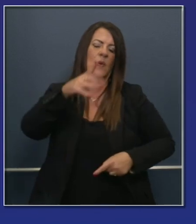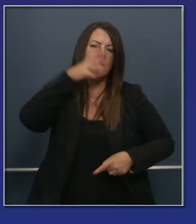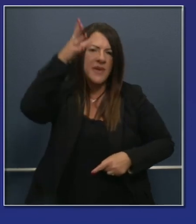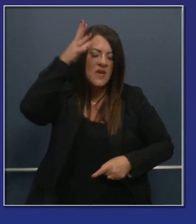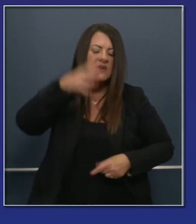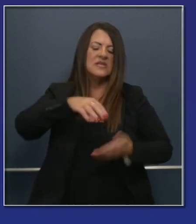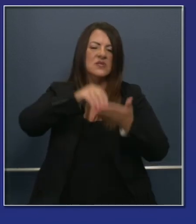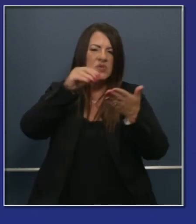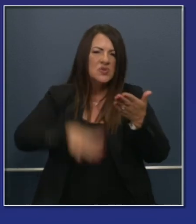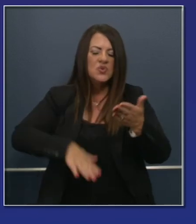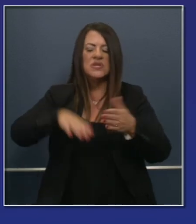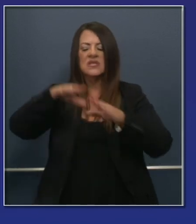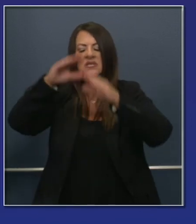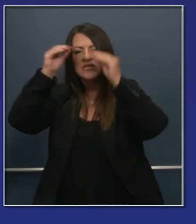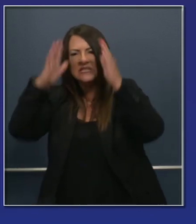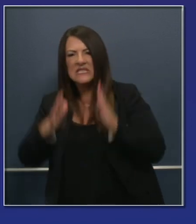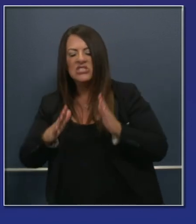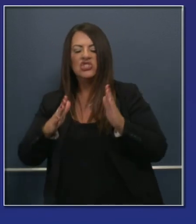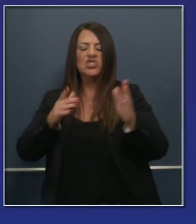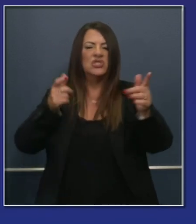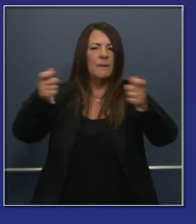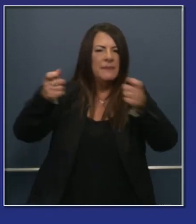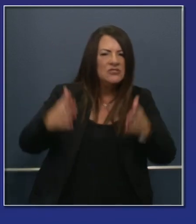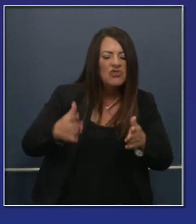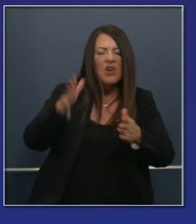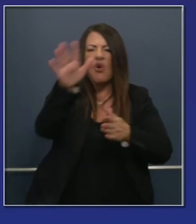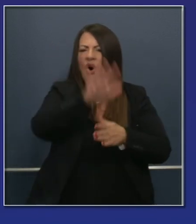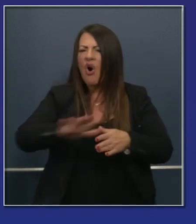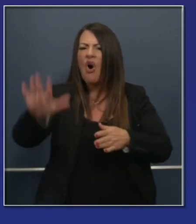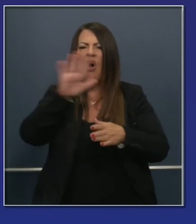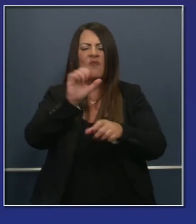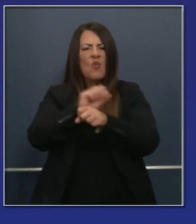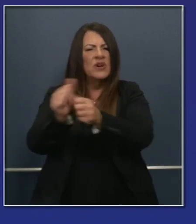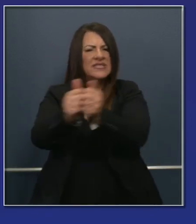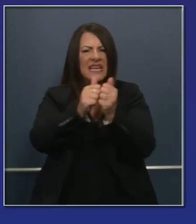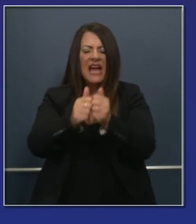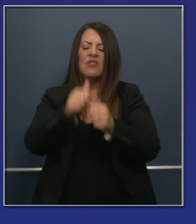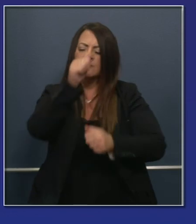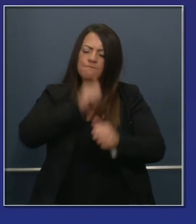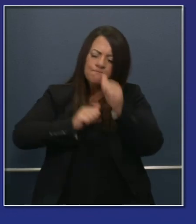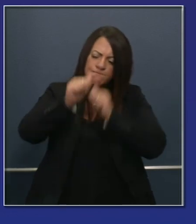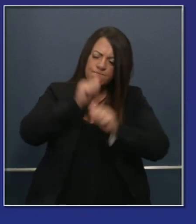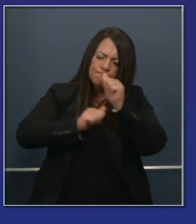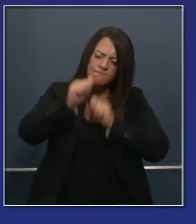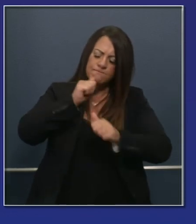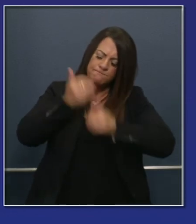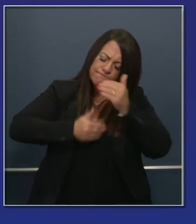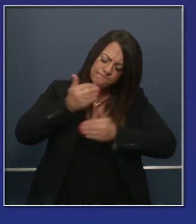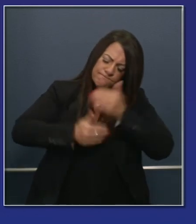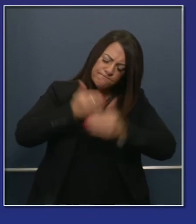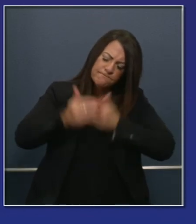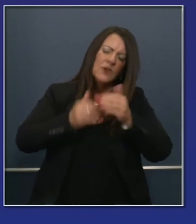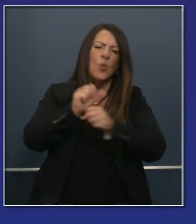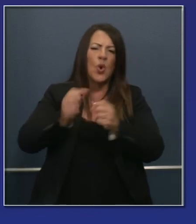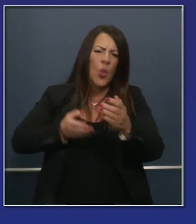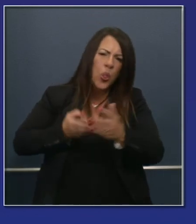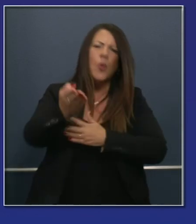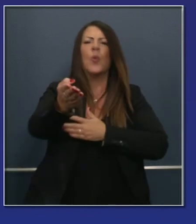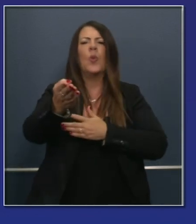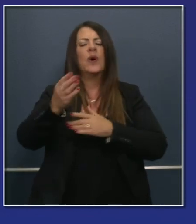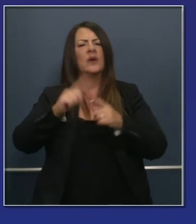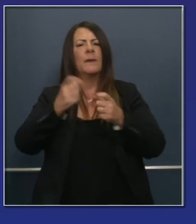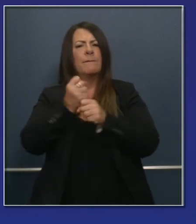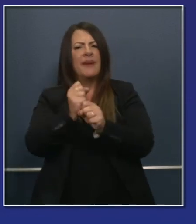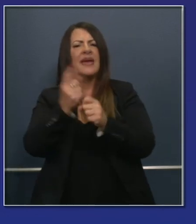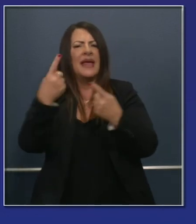educators, administrators, all leaning in together. Our county superintendents are so important to this process. They convene regular meetings